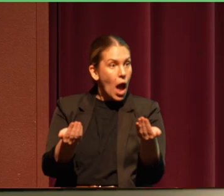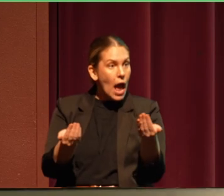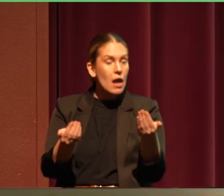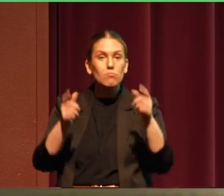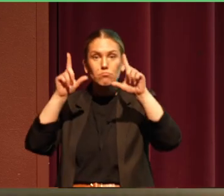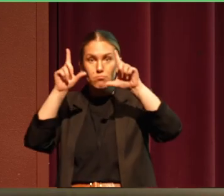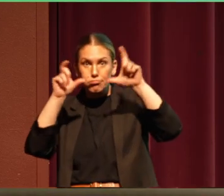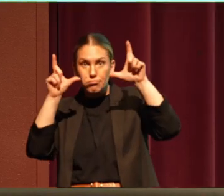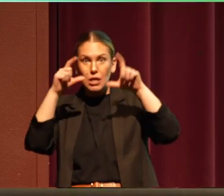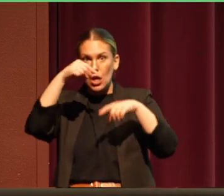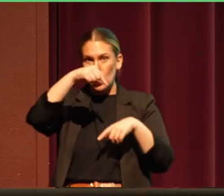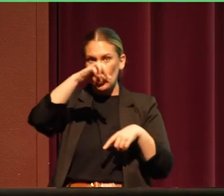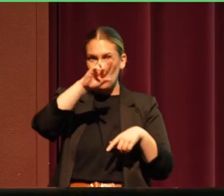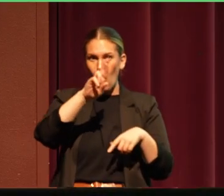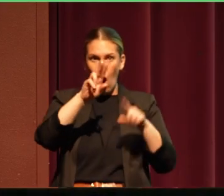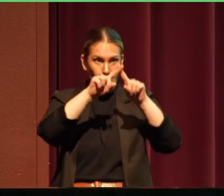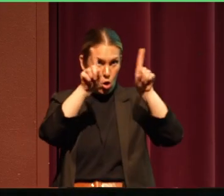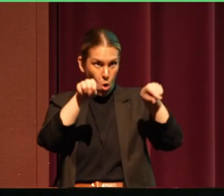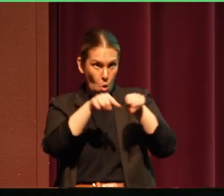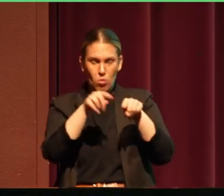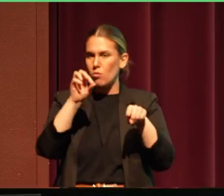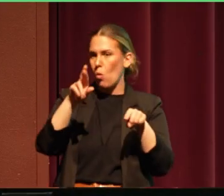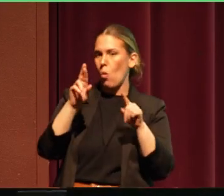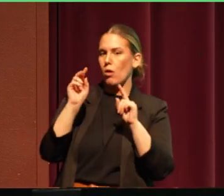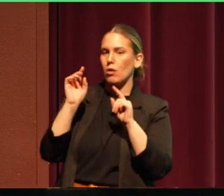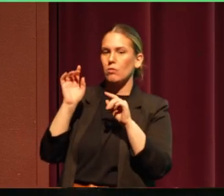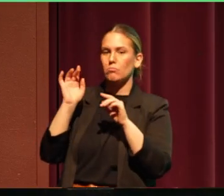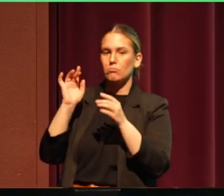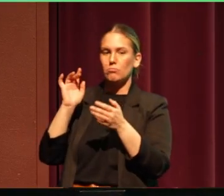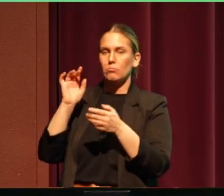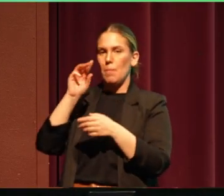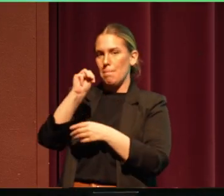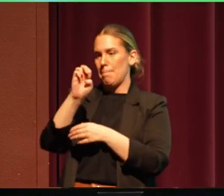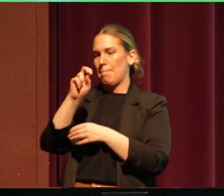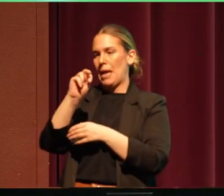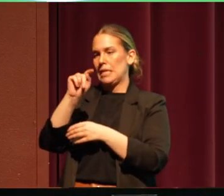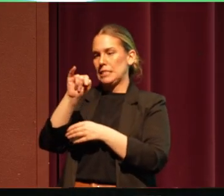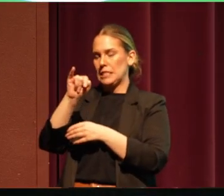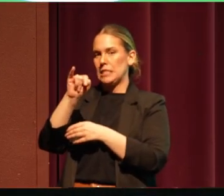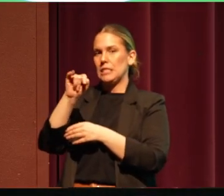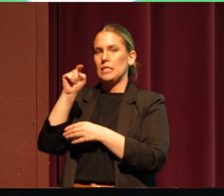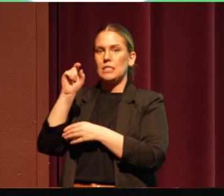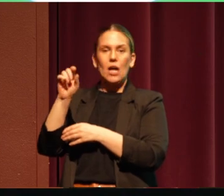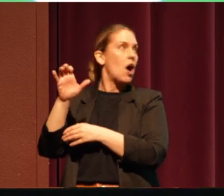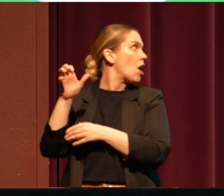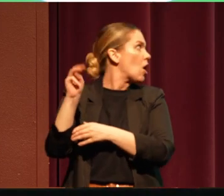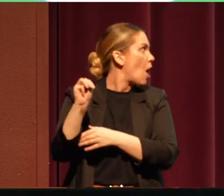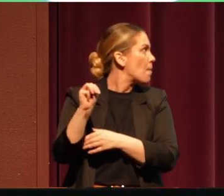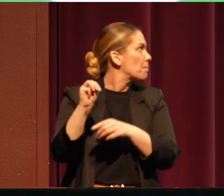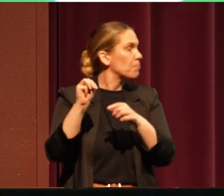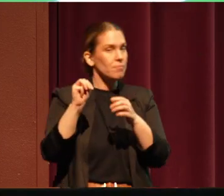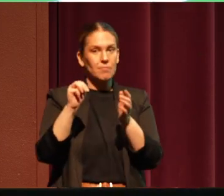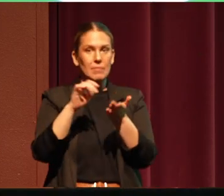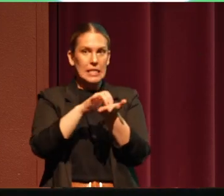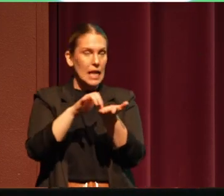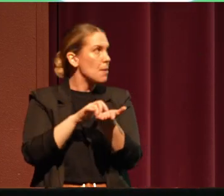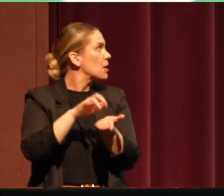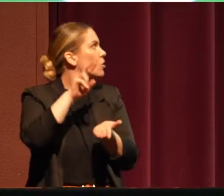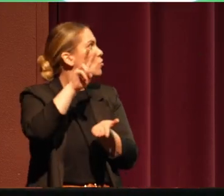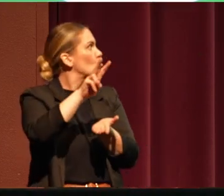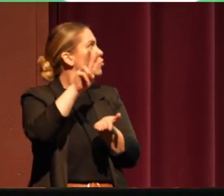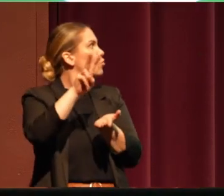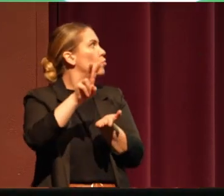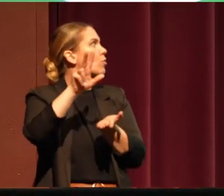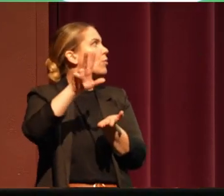scan that QR code or go to menti.com and enter the code 22376738 and